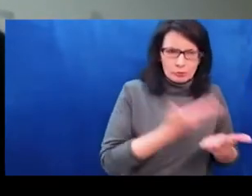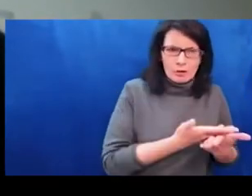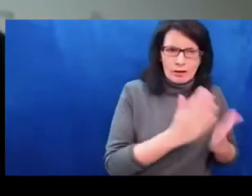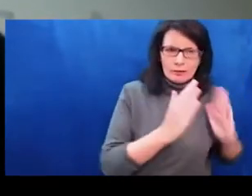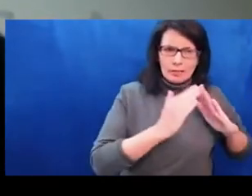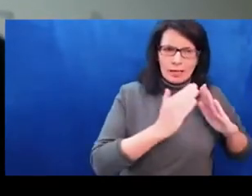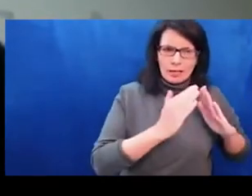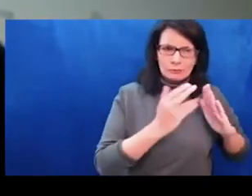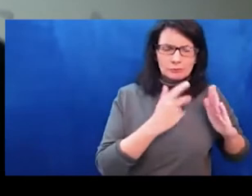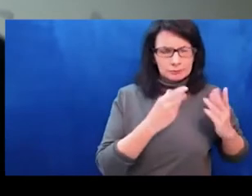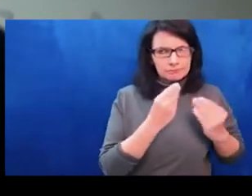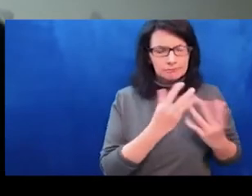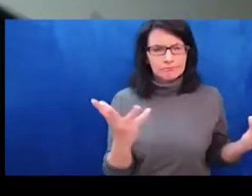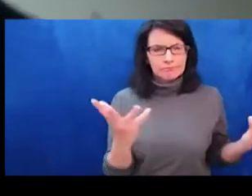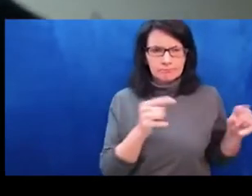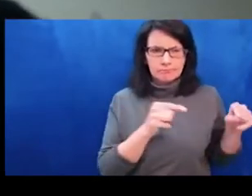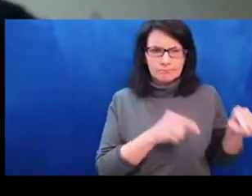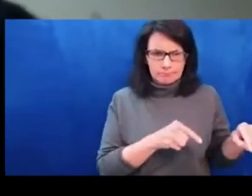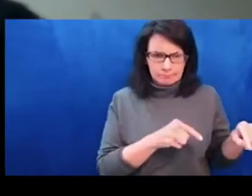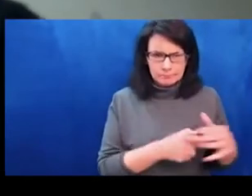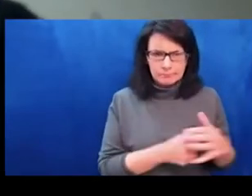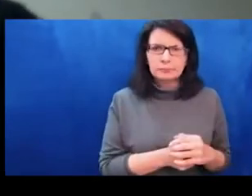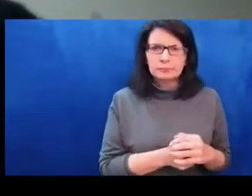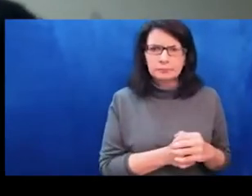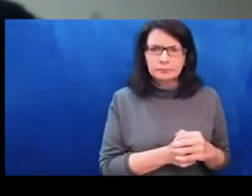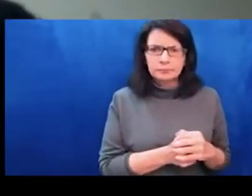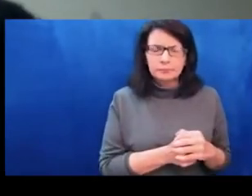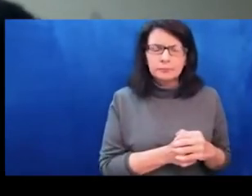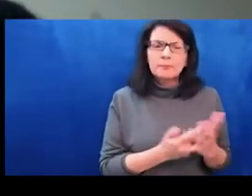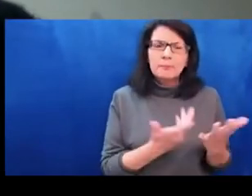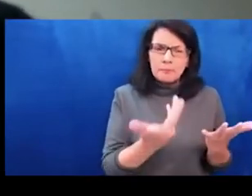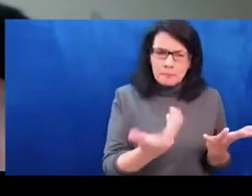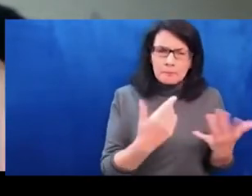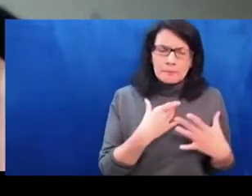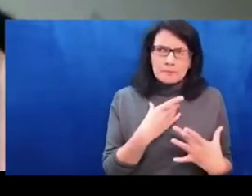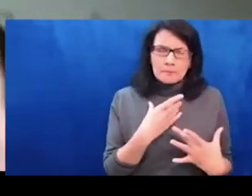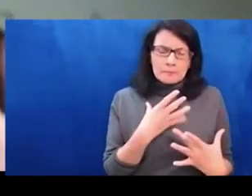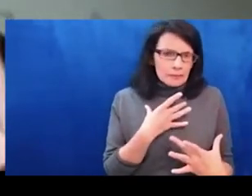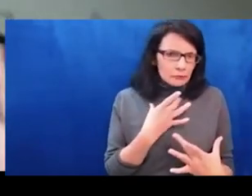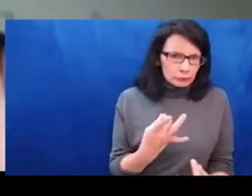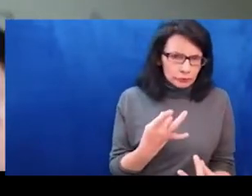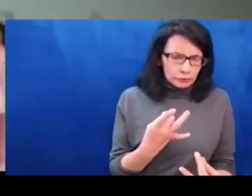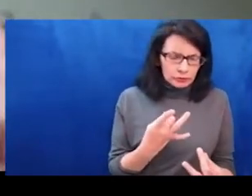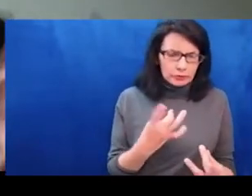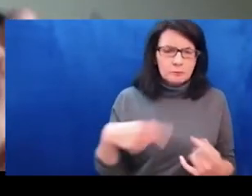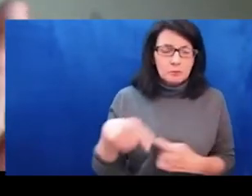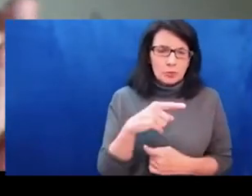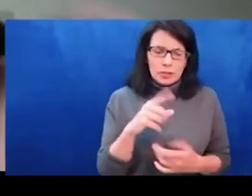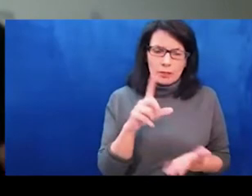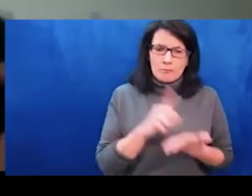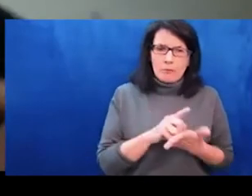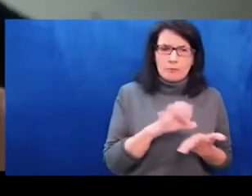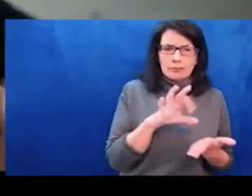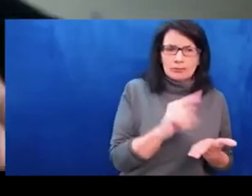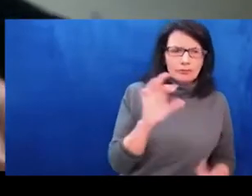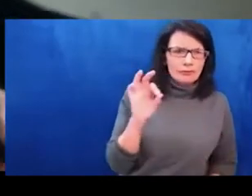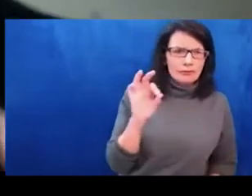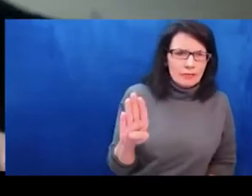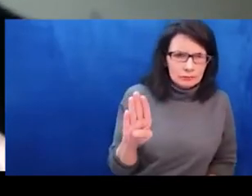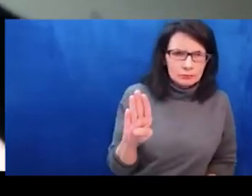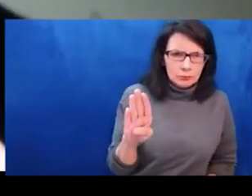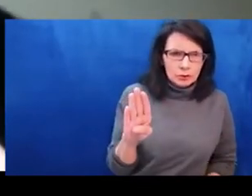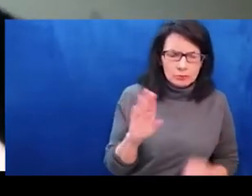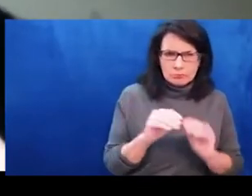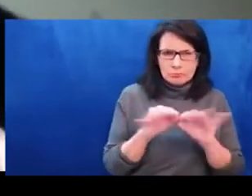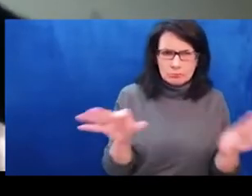flee cave together with over three other artists, friends and colleagues of mine.